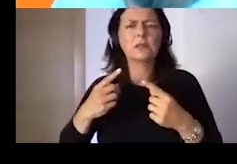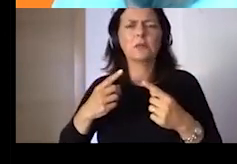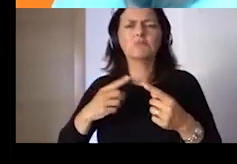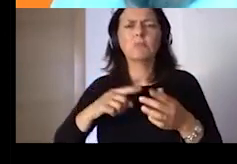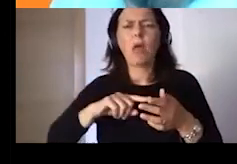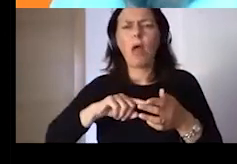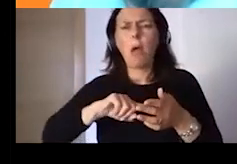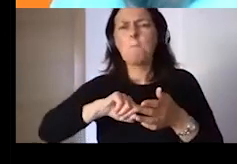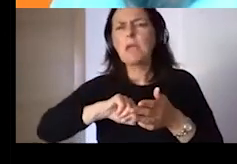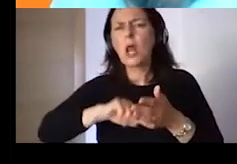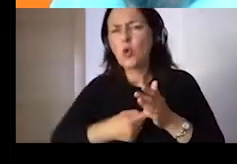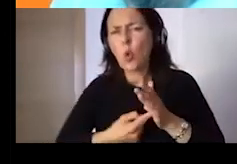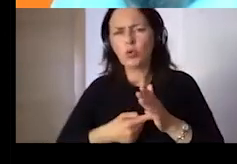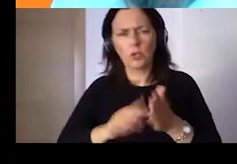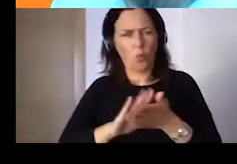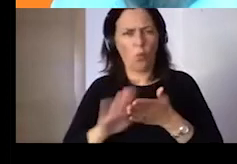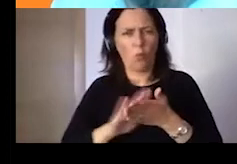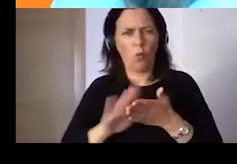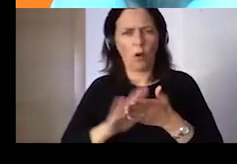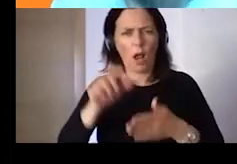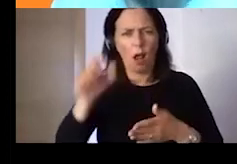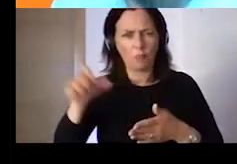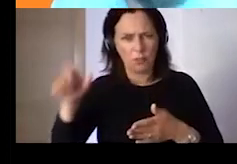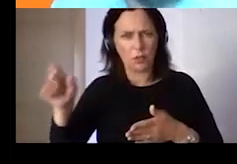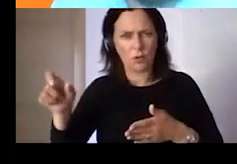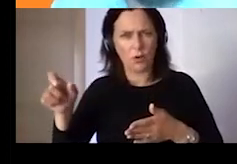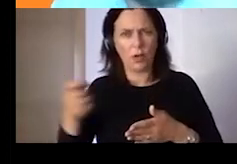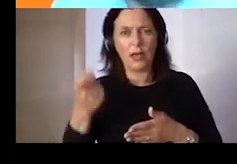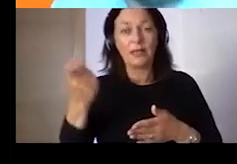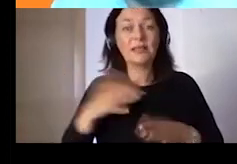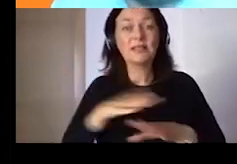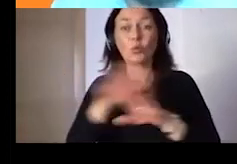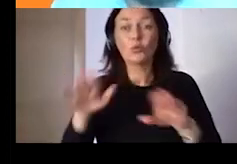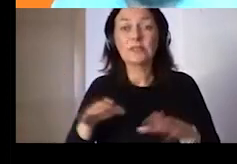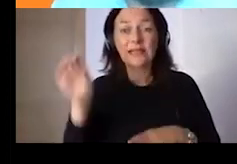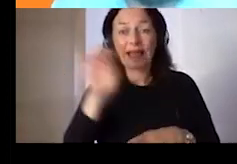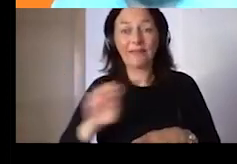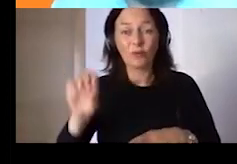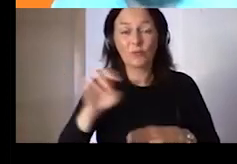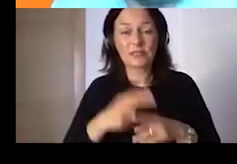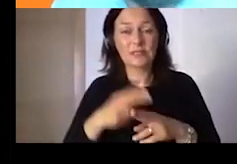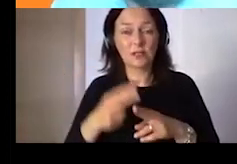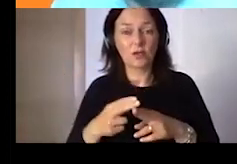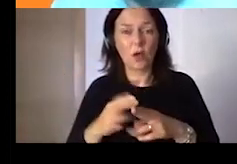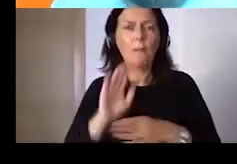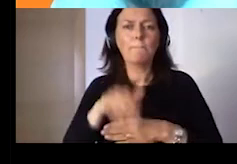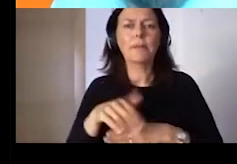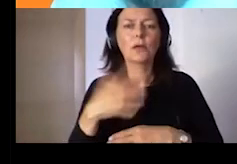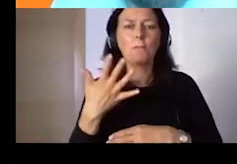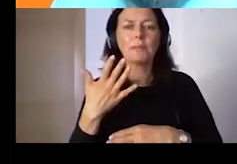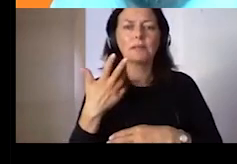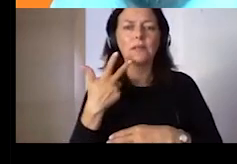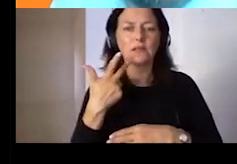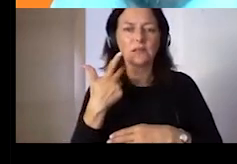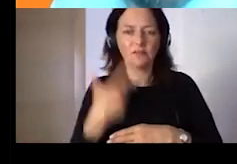network is that employment, and especially the unemployment